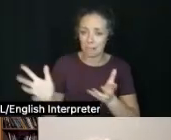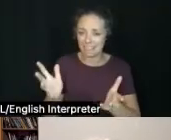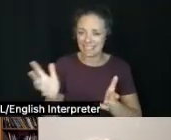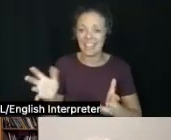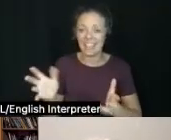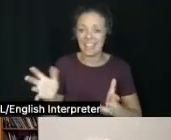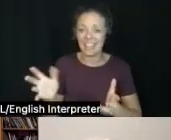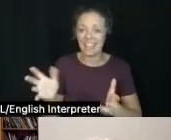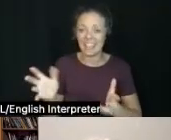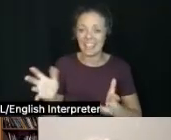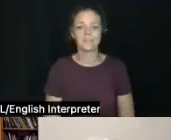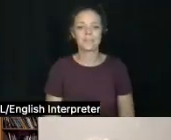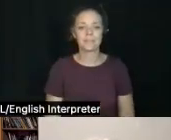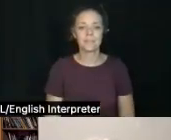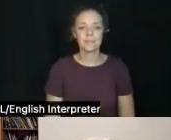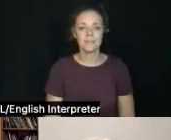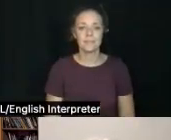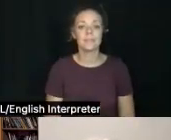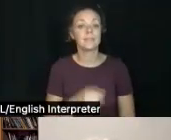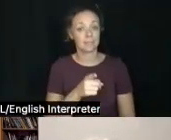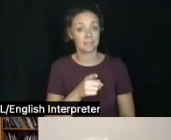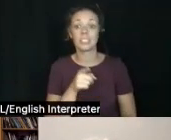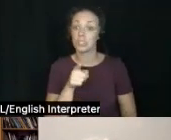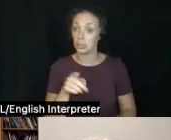Here you did a lot of lovely nudging.